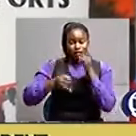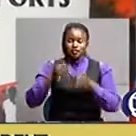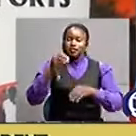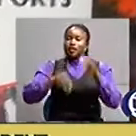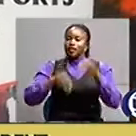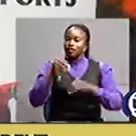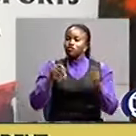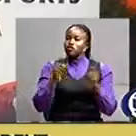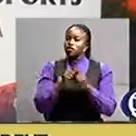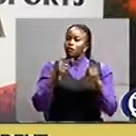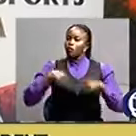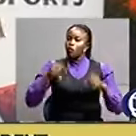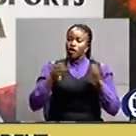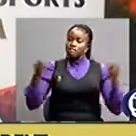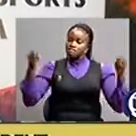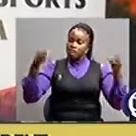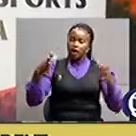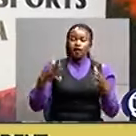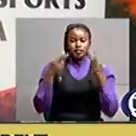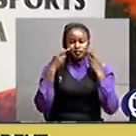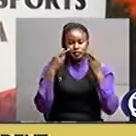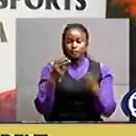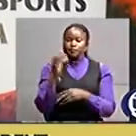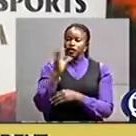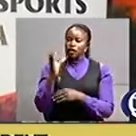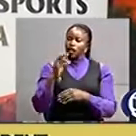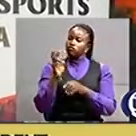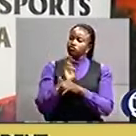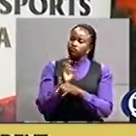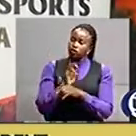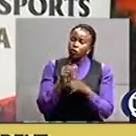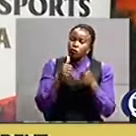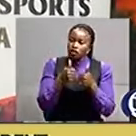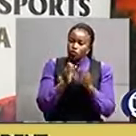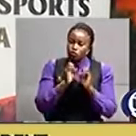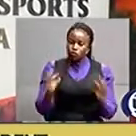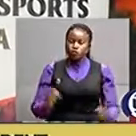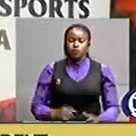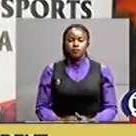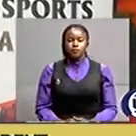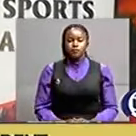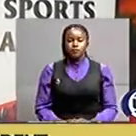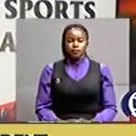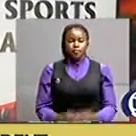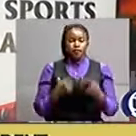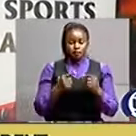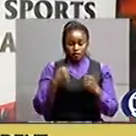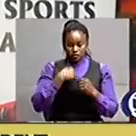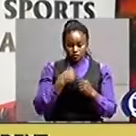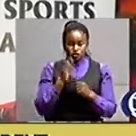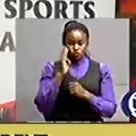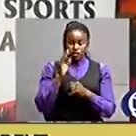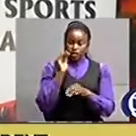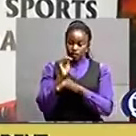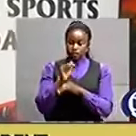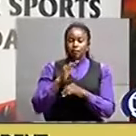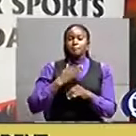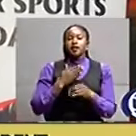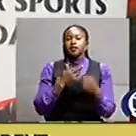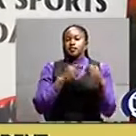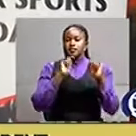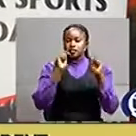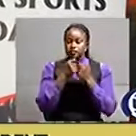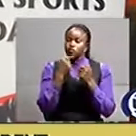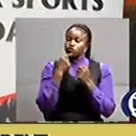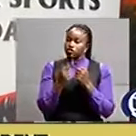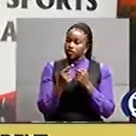know clubs have not been monitored properly but now i'm going to ask my team to ask guys if we